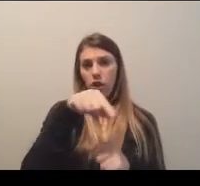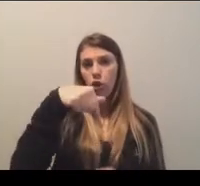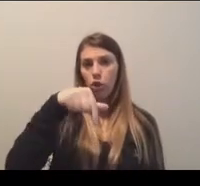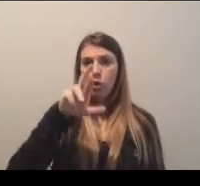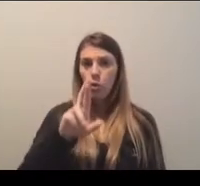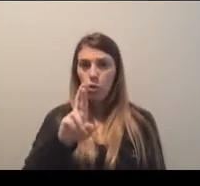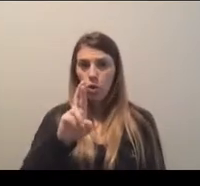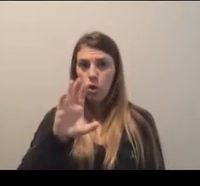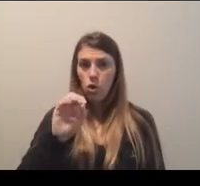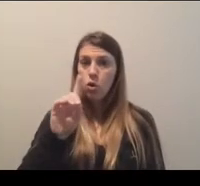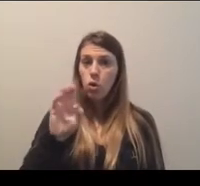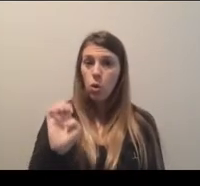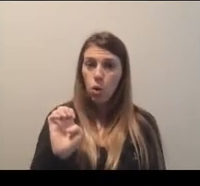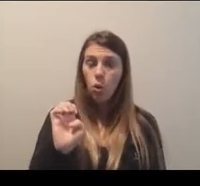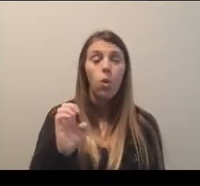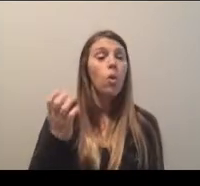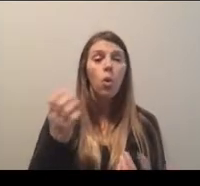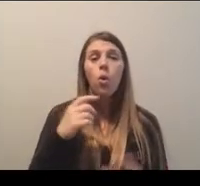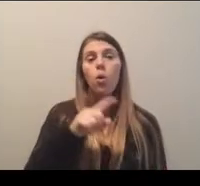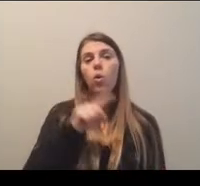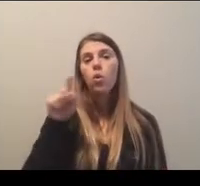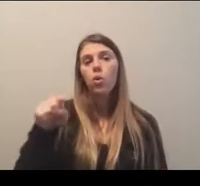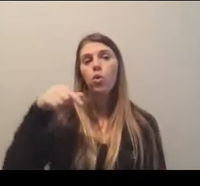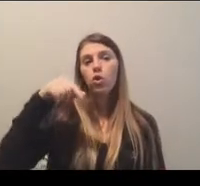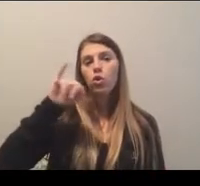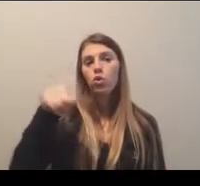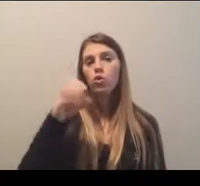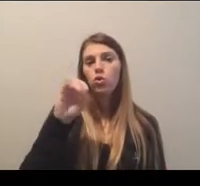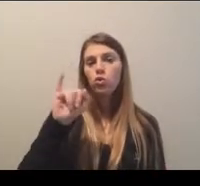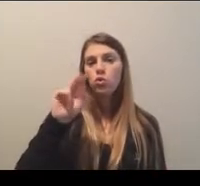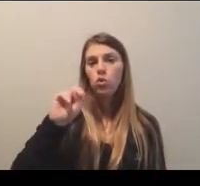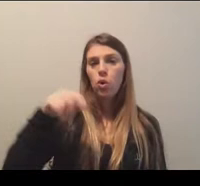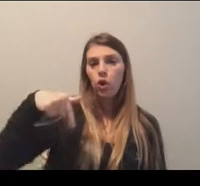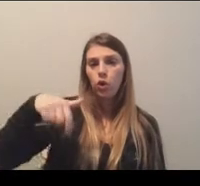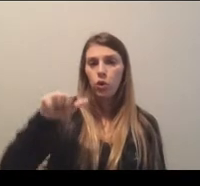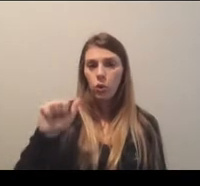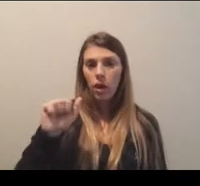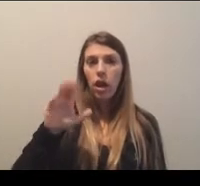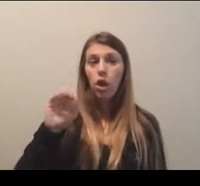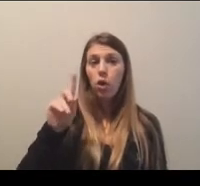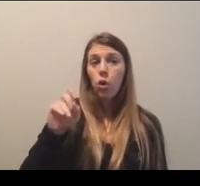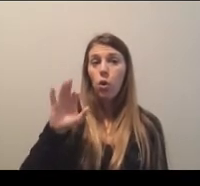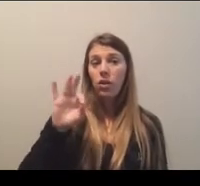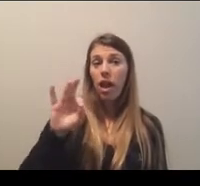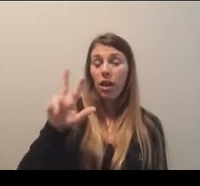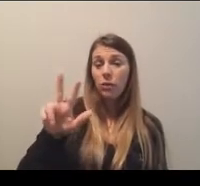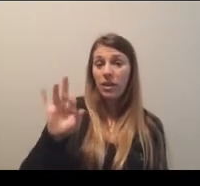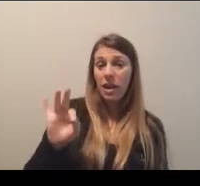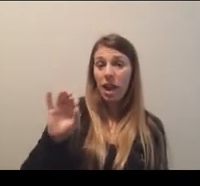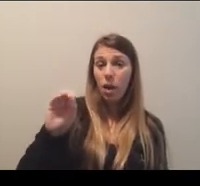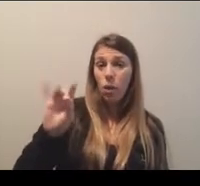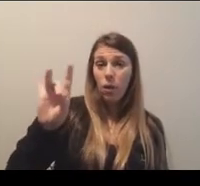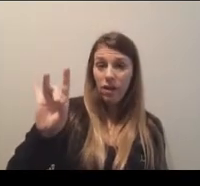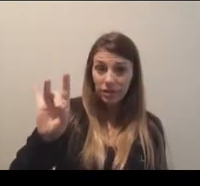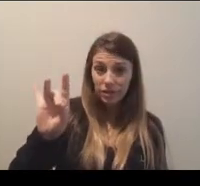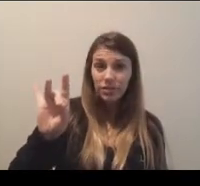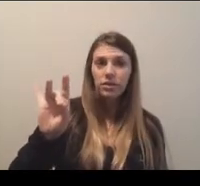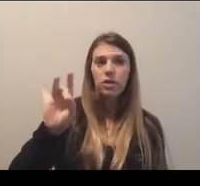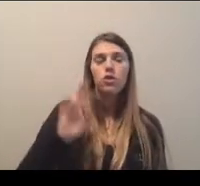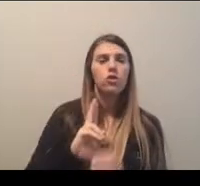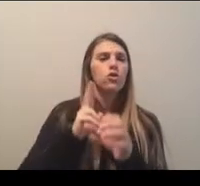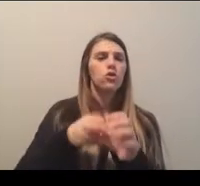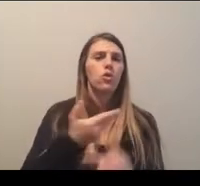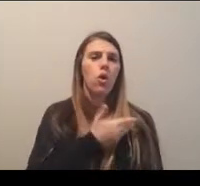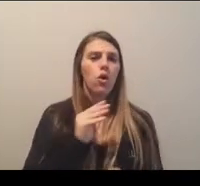the screen or go to joinqa.com. Enter the code 939-08 to join this